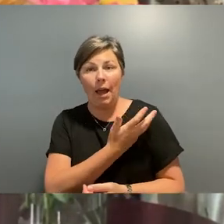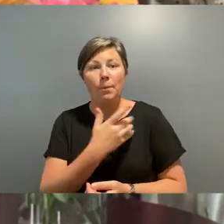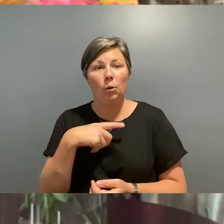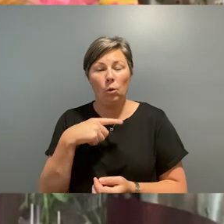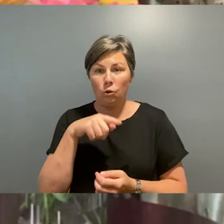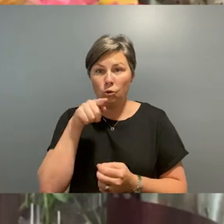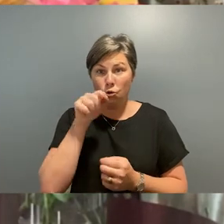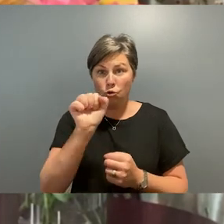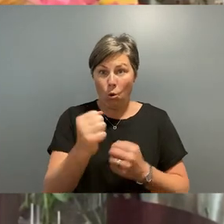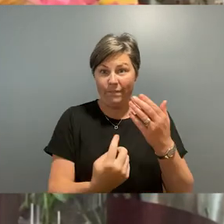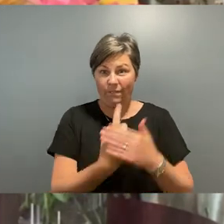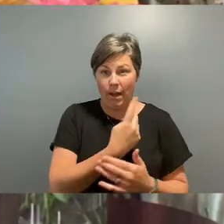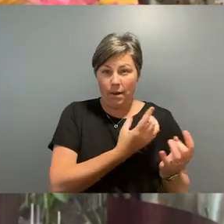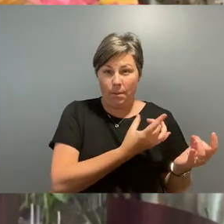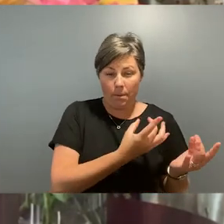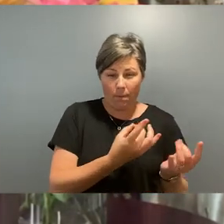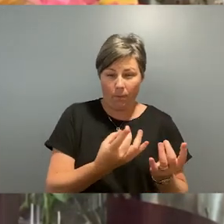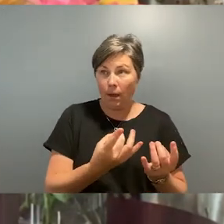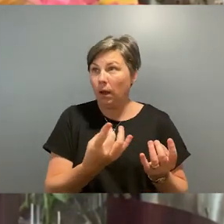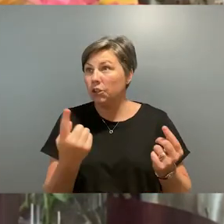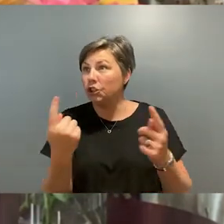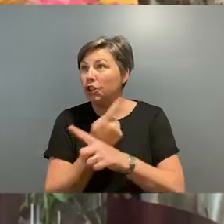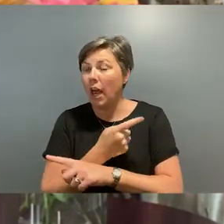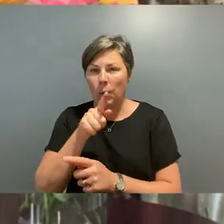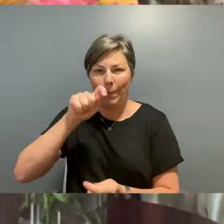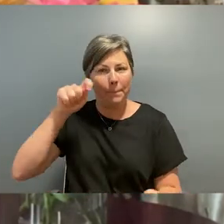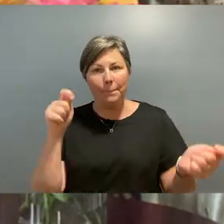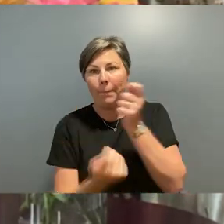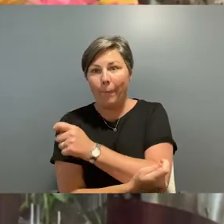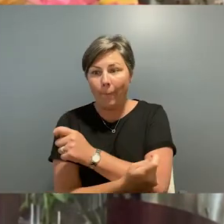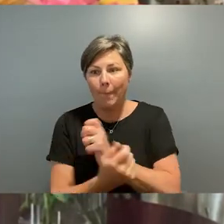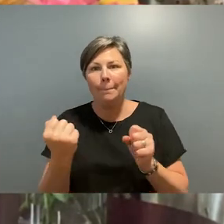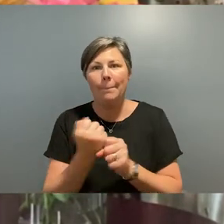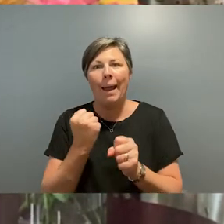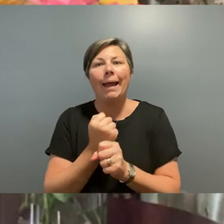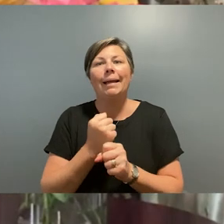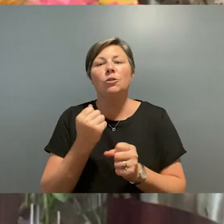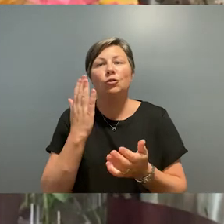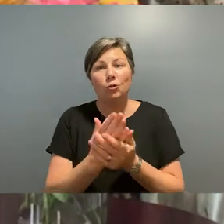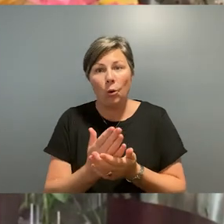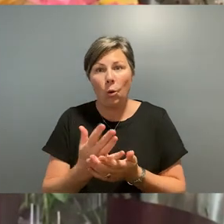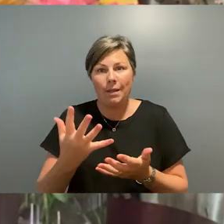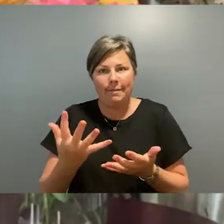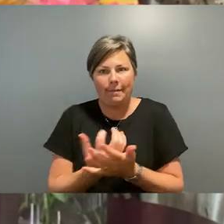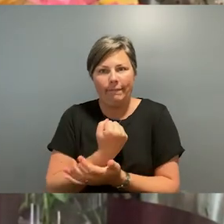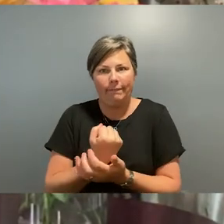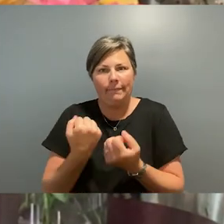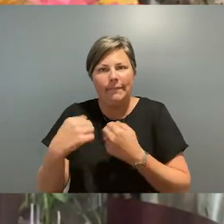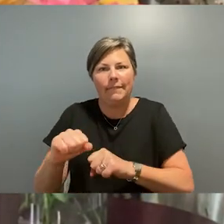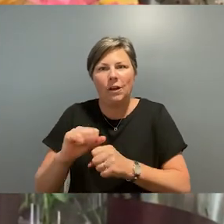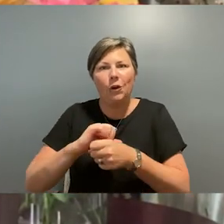you've cleverly recreated this event so that in a COVID-safe way, it can help spearhead Melbourne's